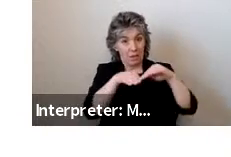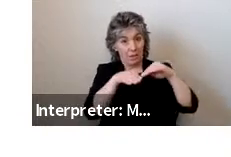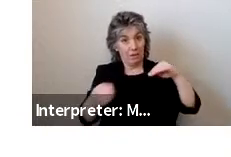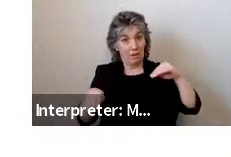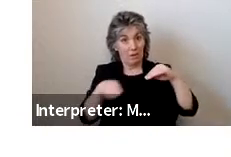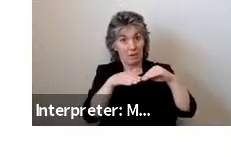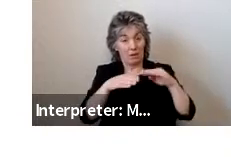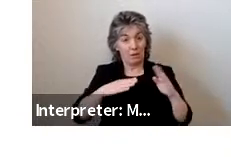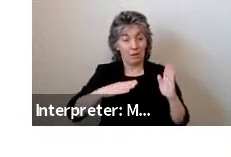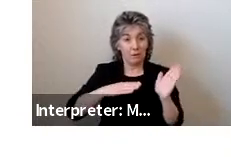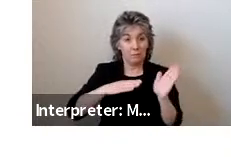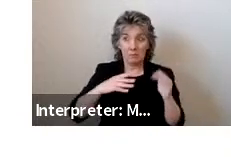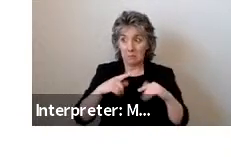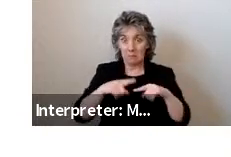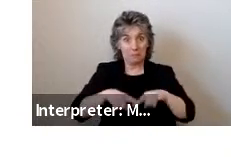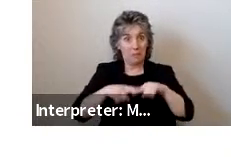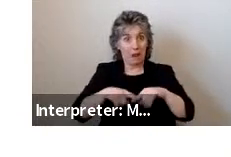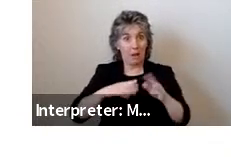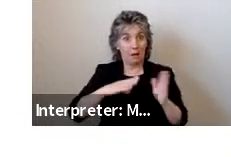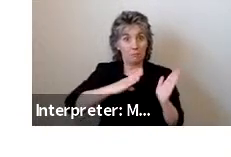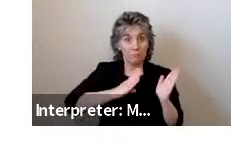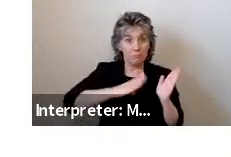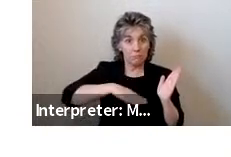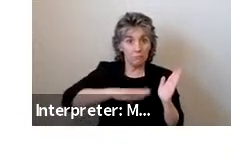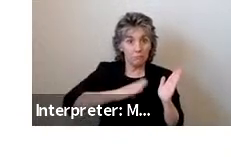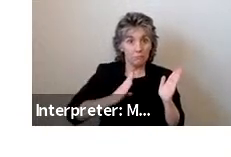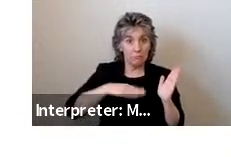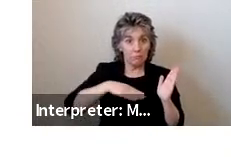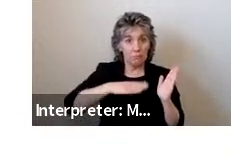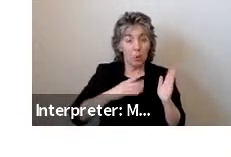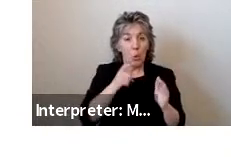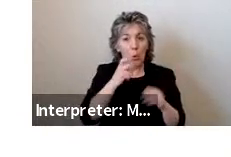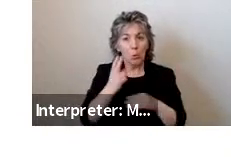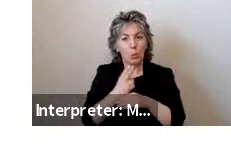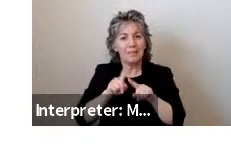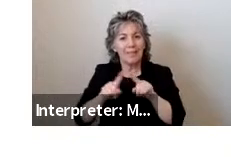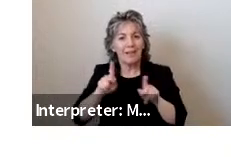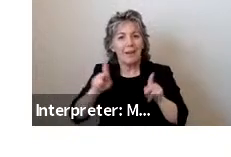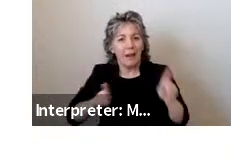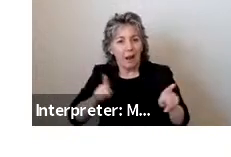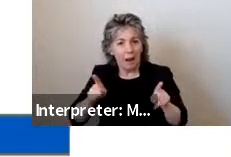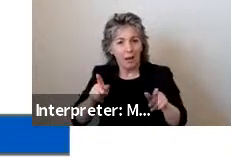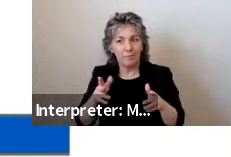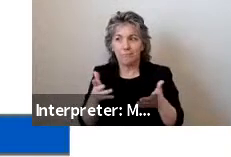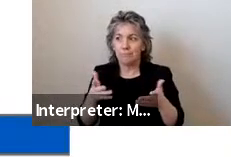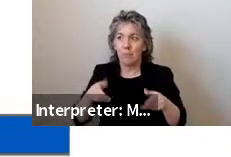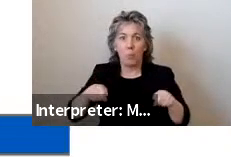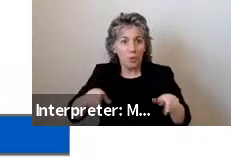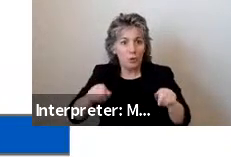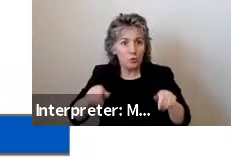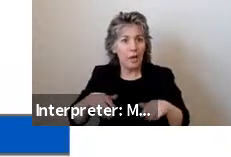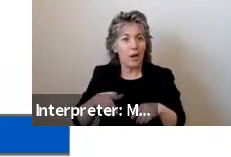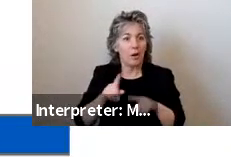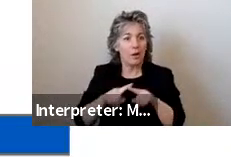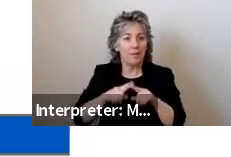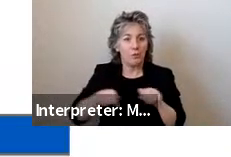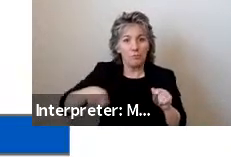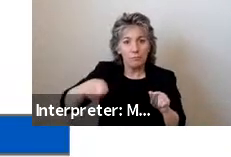effect on the performance of individuals who use different types of mobility aids? Next slide, please.